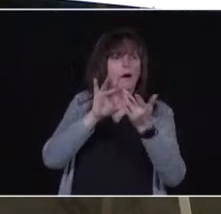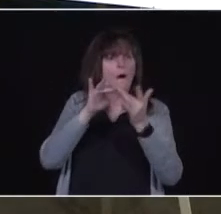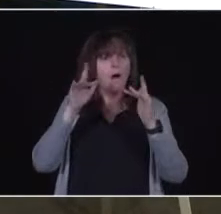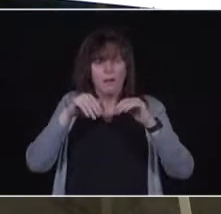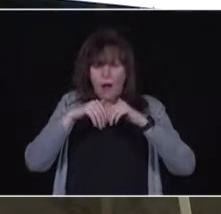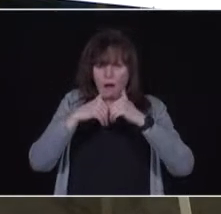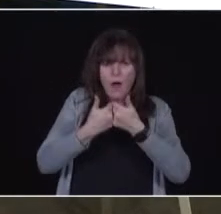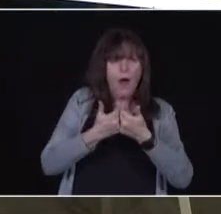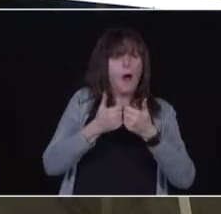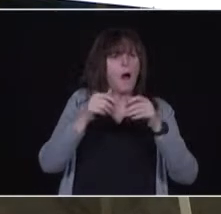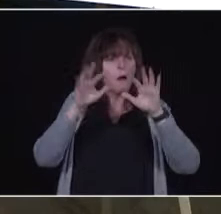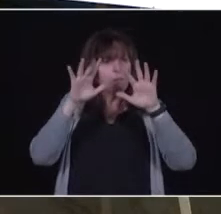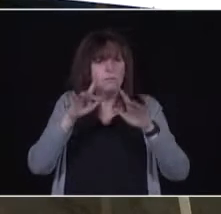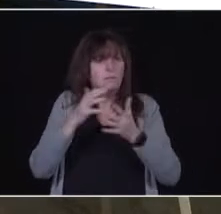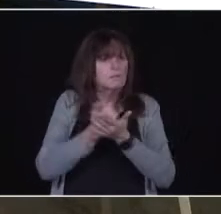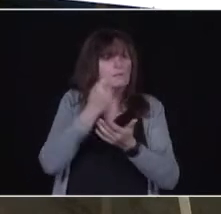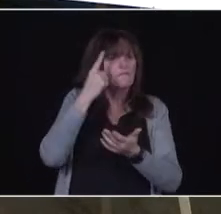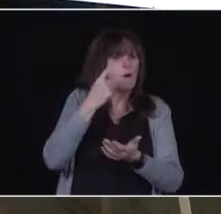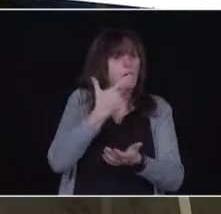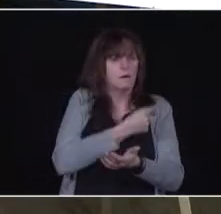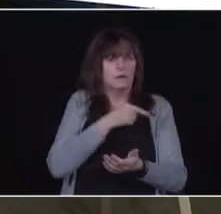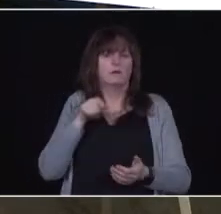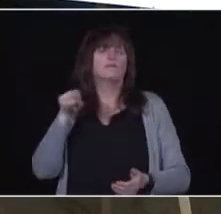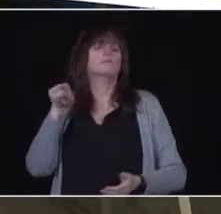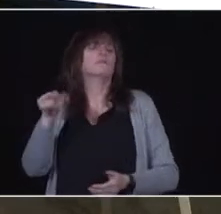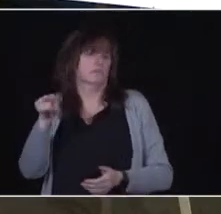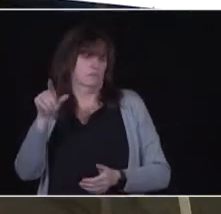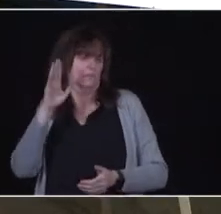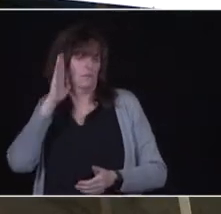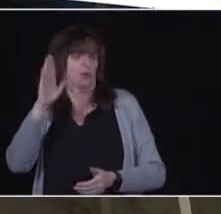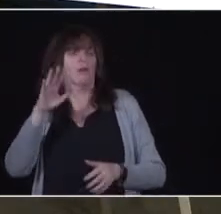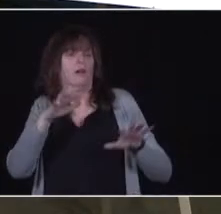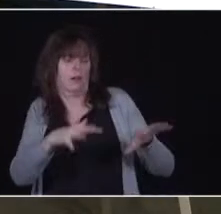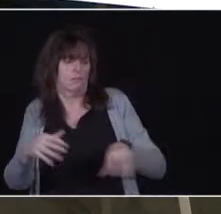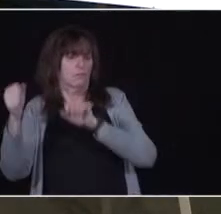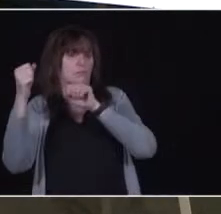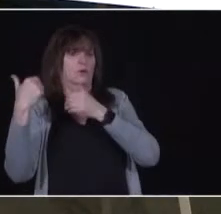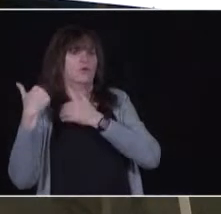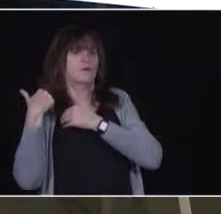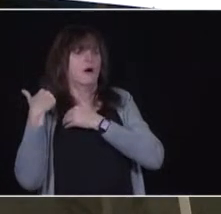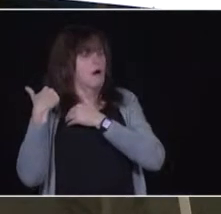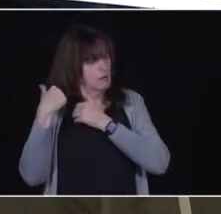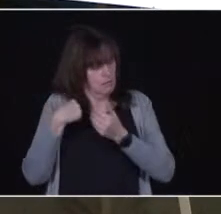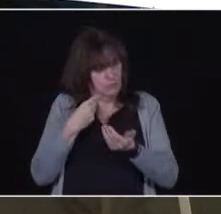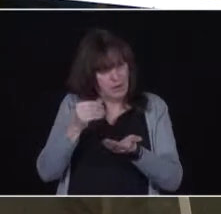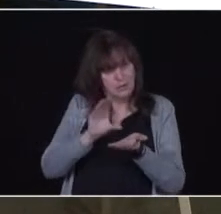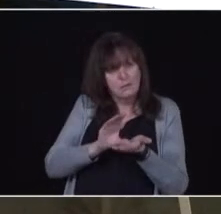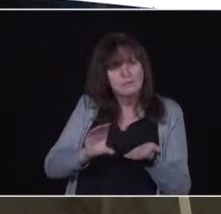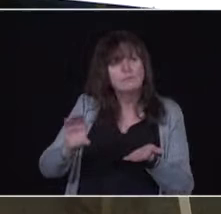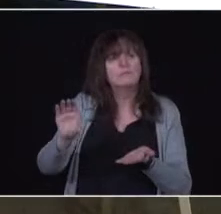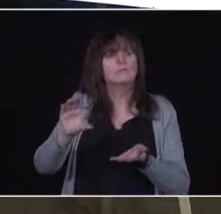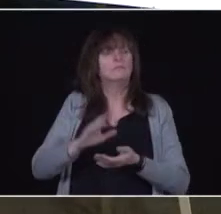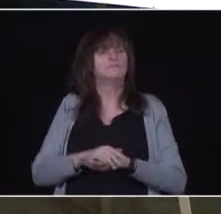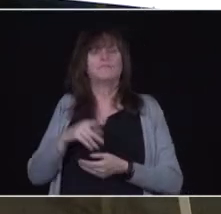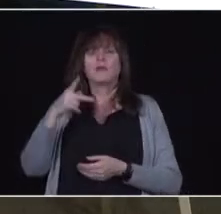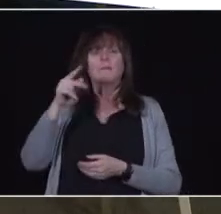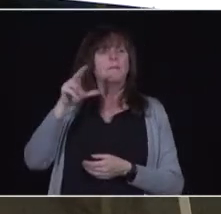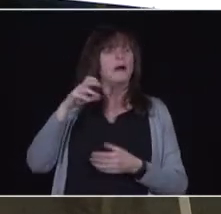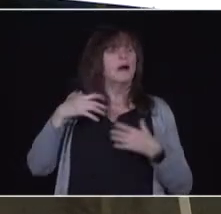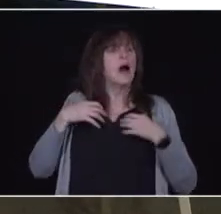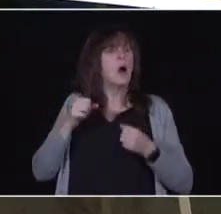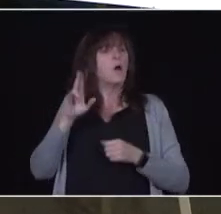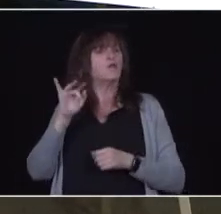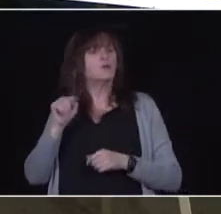of that provincial plan, the public health units have developed their own plans. I've sat in on all of their knowledge-sharing